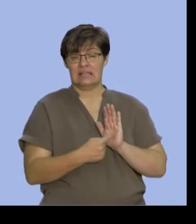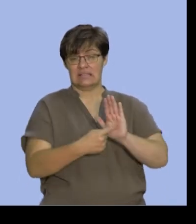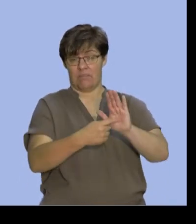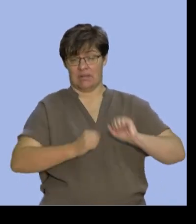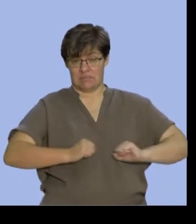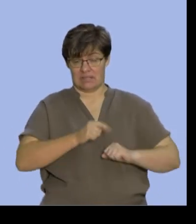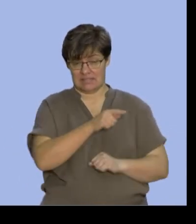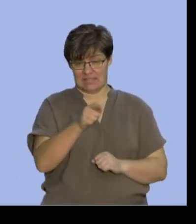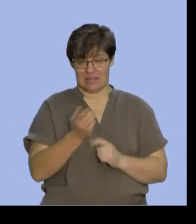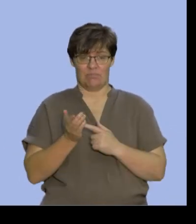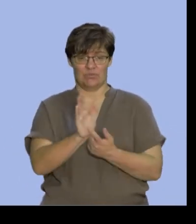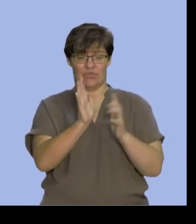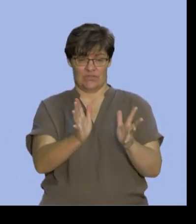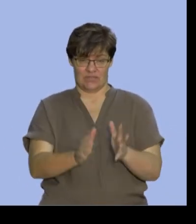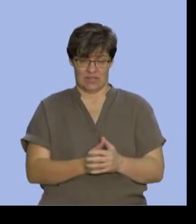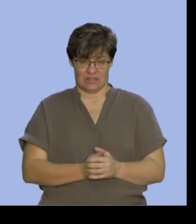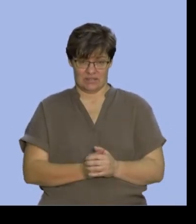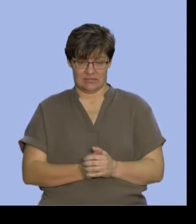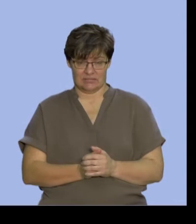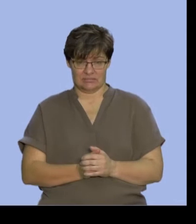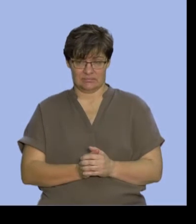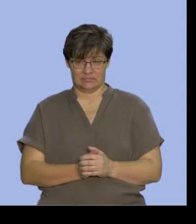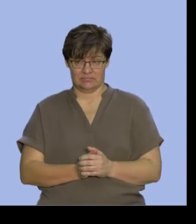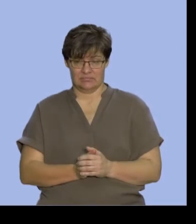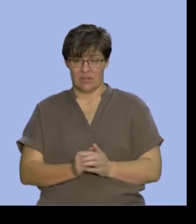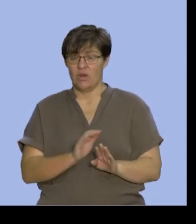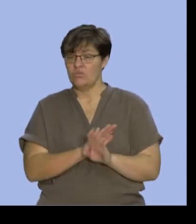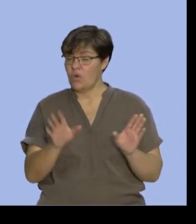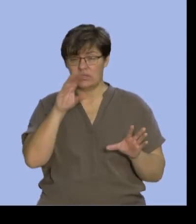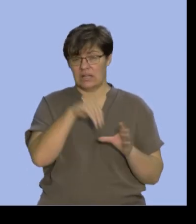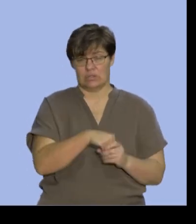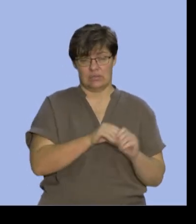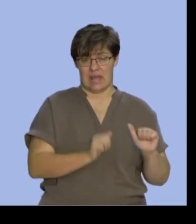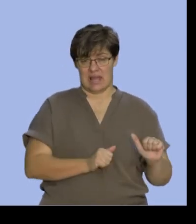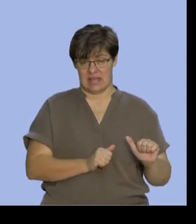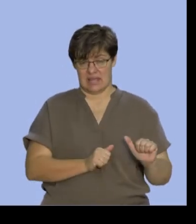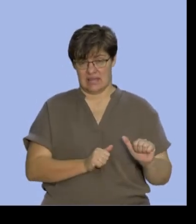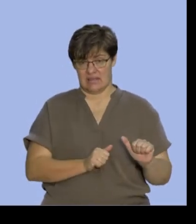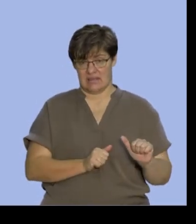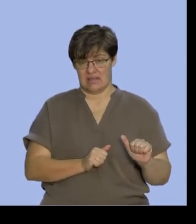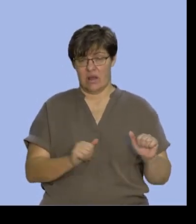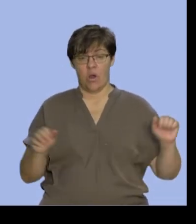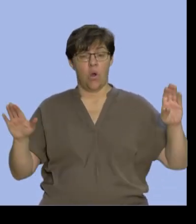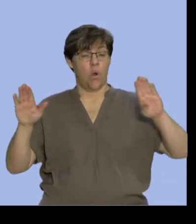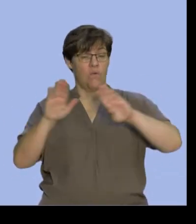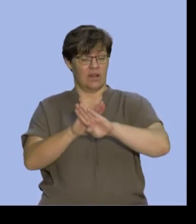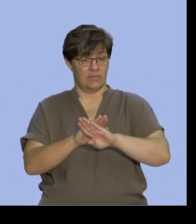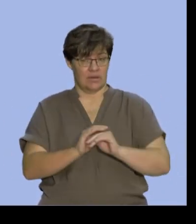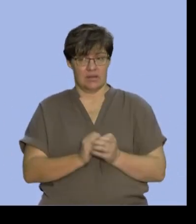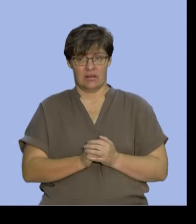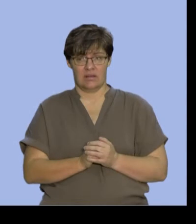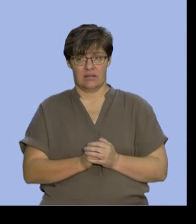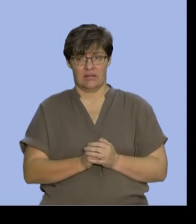indicated here. So, it doesn't include A. The overlap, the intersection, is simply